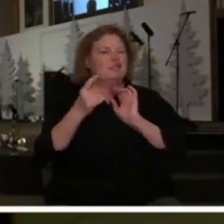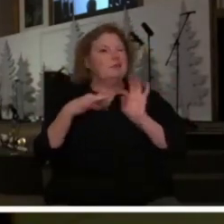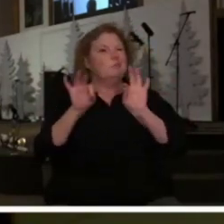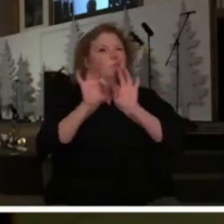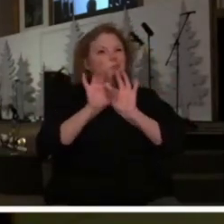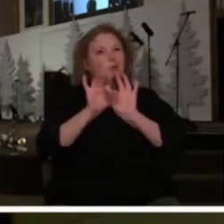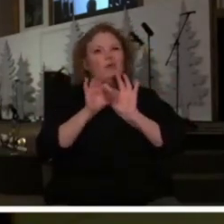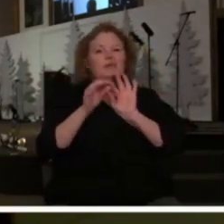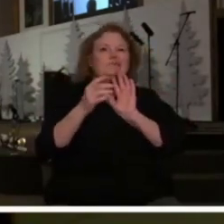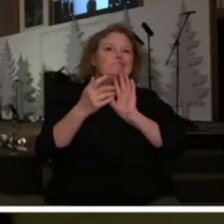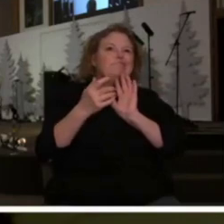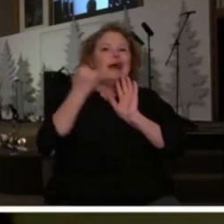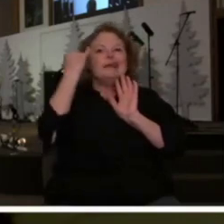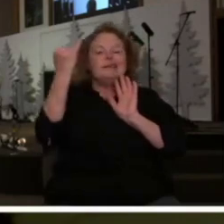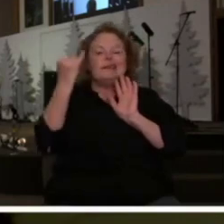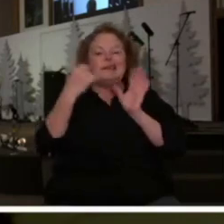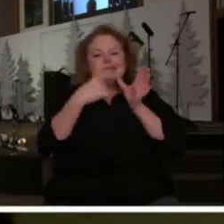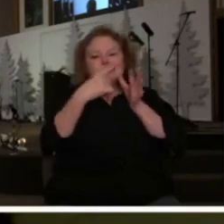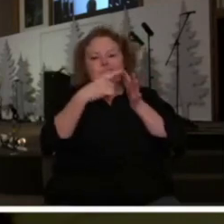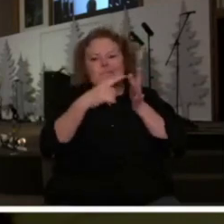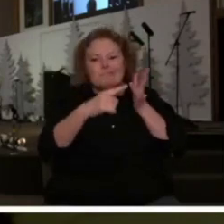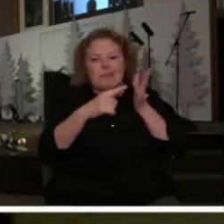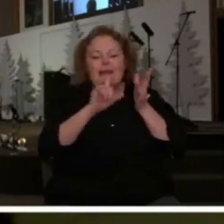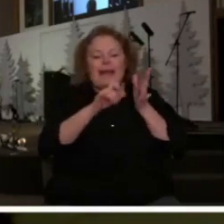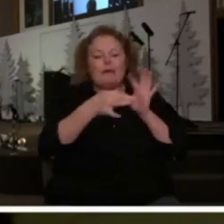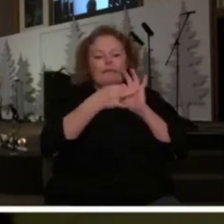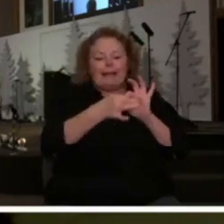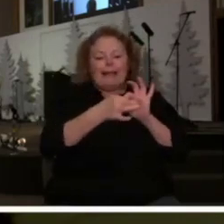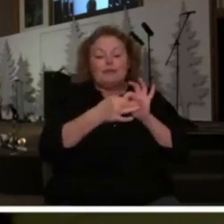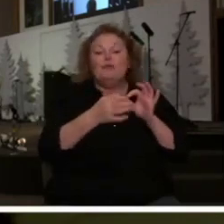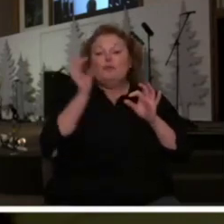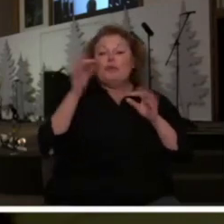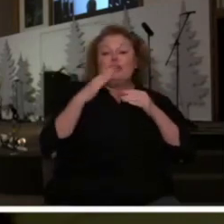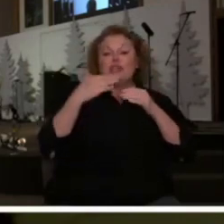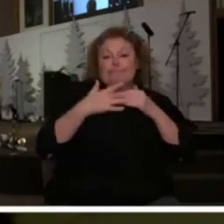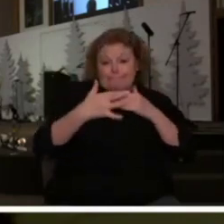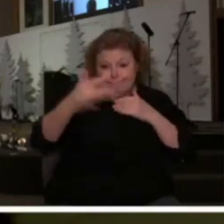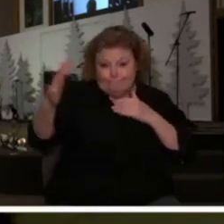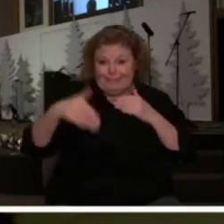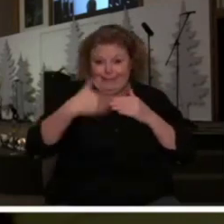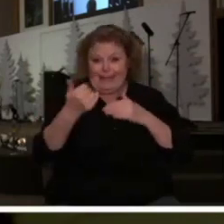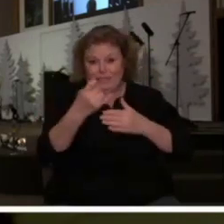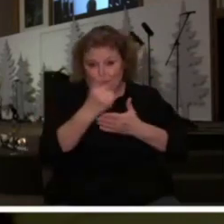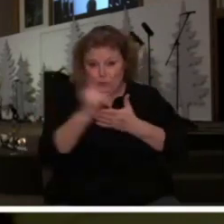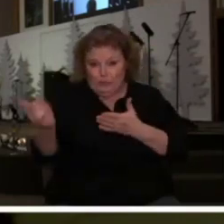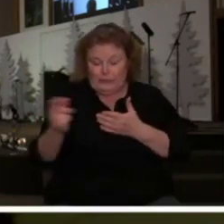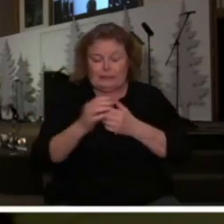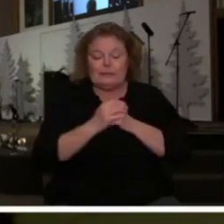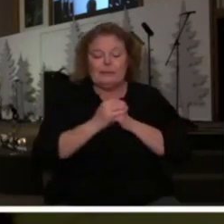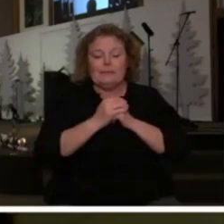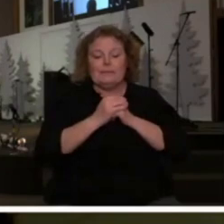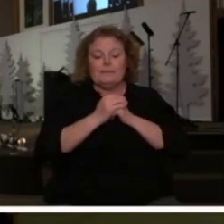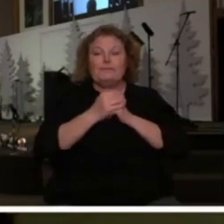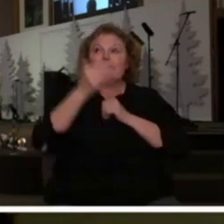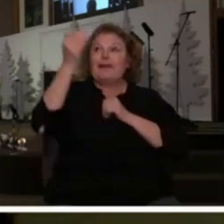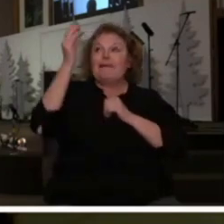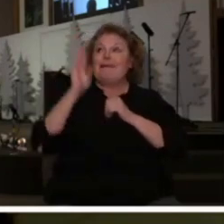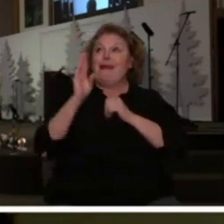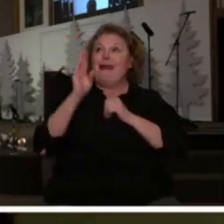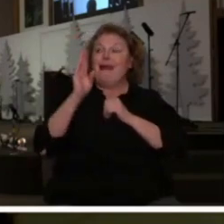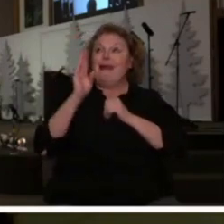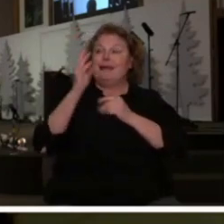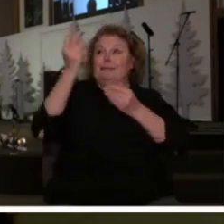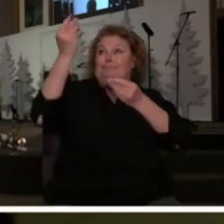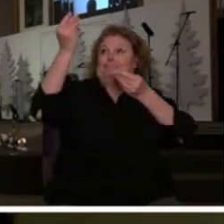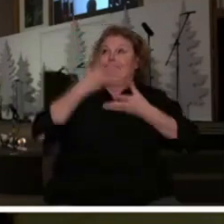kind of a launching pad to the series that we are in. I believe that God has prophetically challenged me